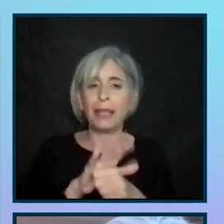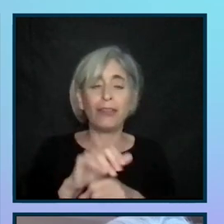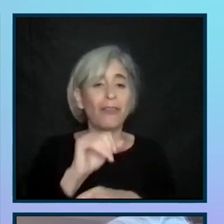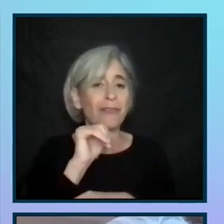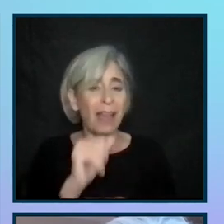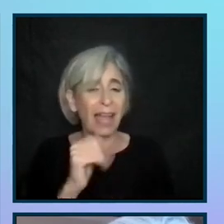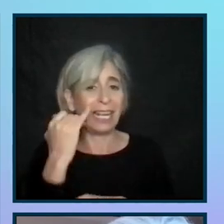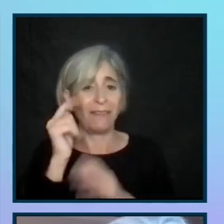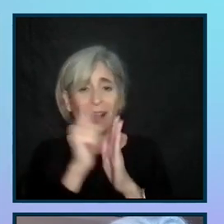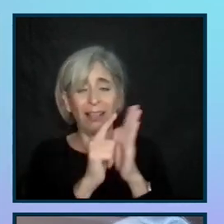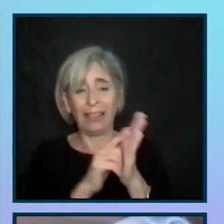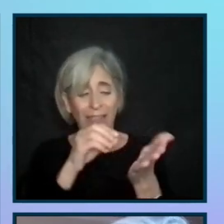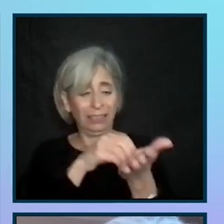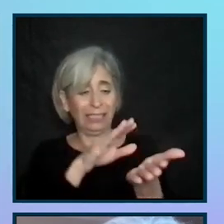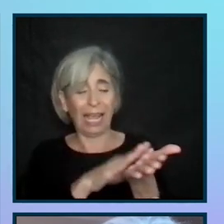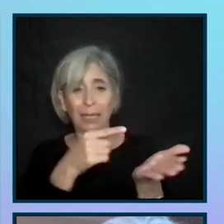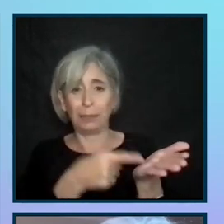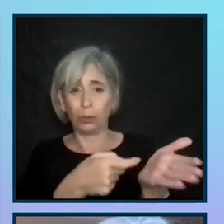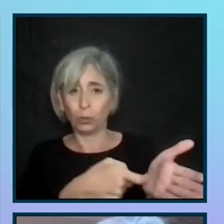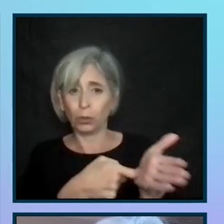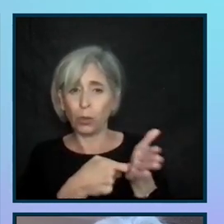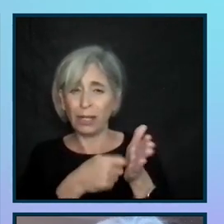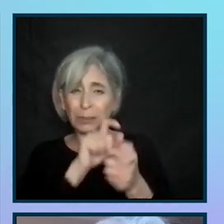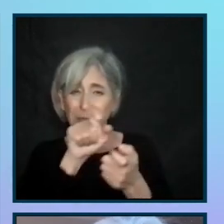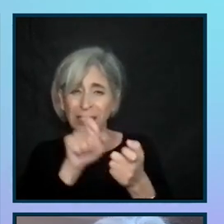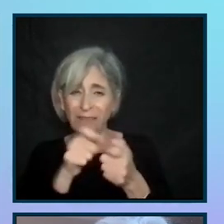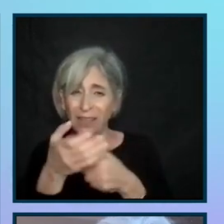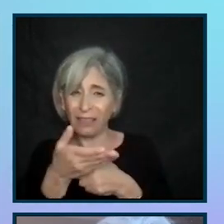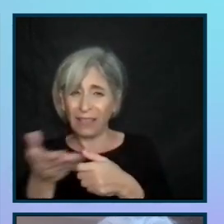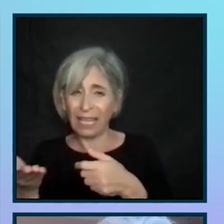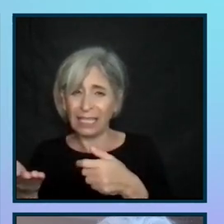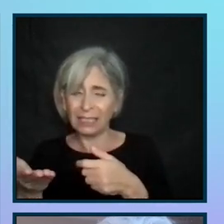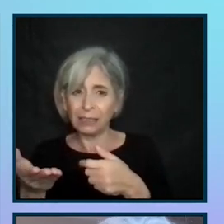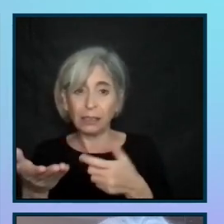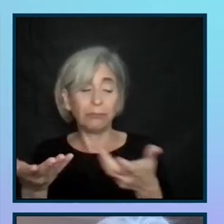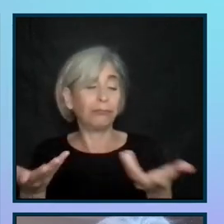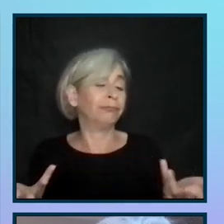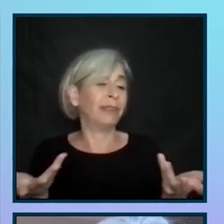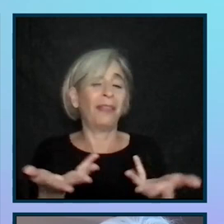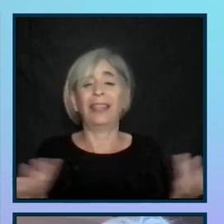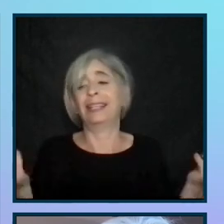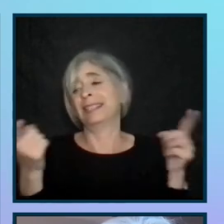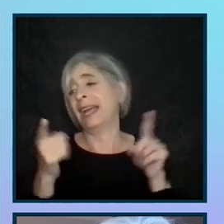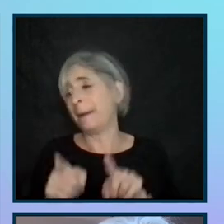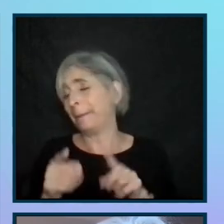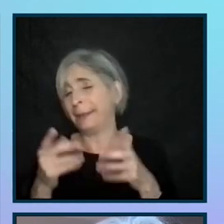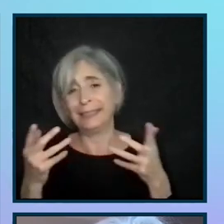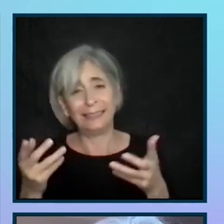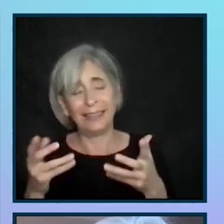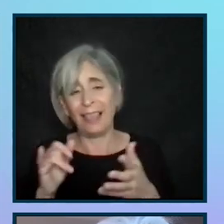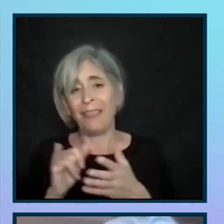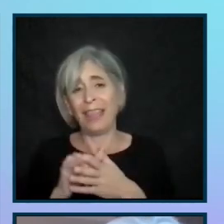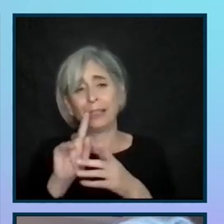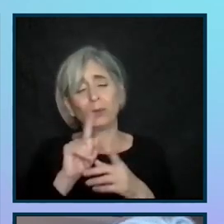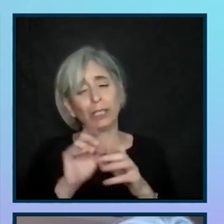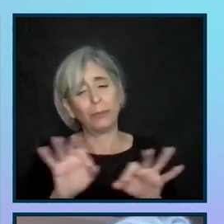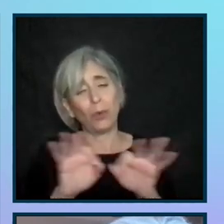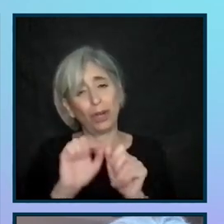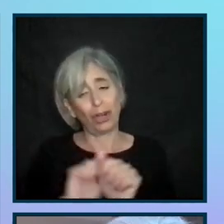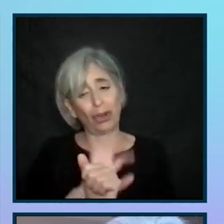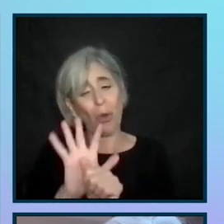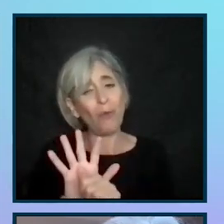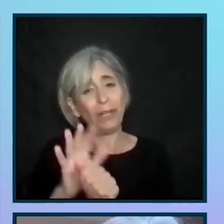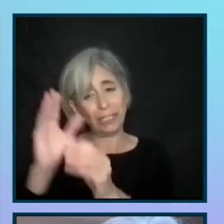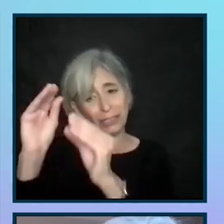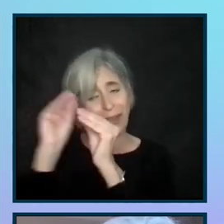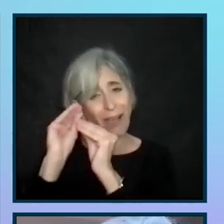if there's a legal document requiring certain things, things happen. Things happen. I think that's one thing that COVID has taught us, you